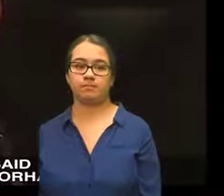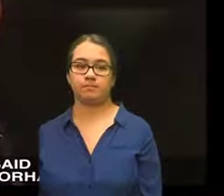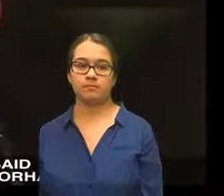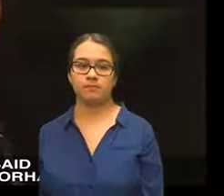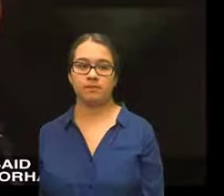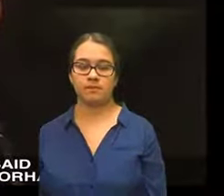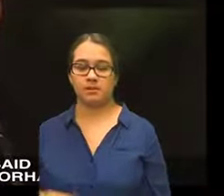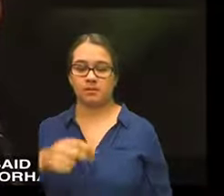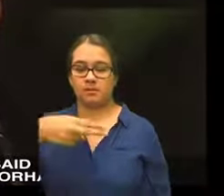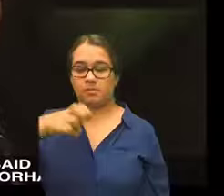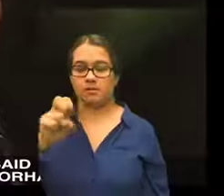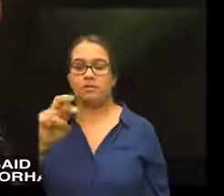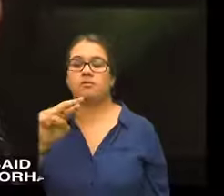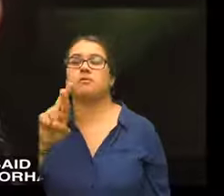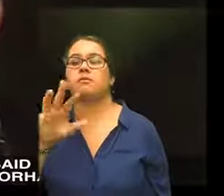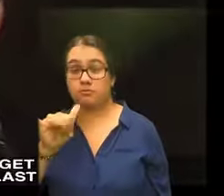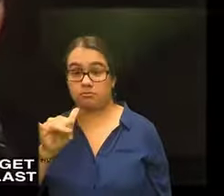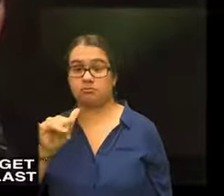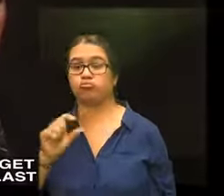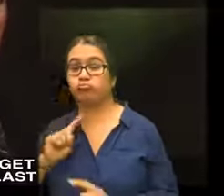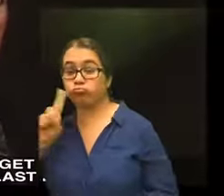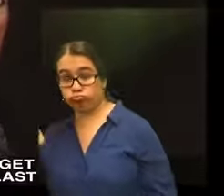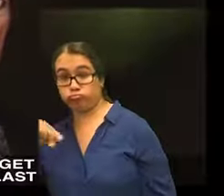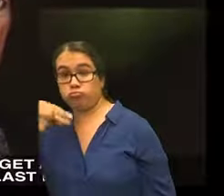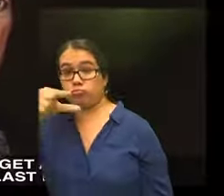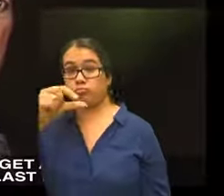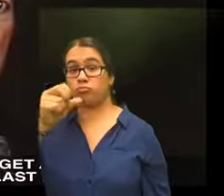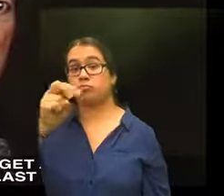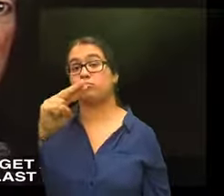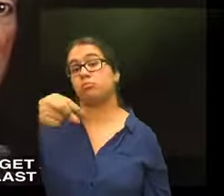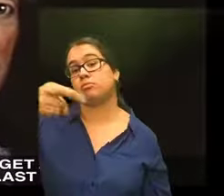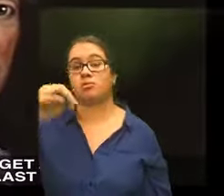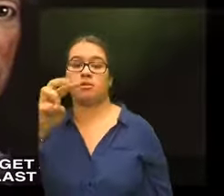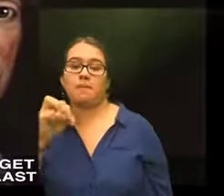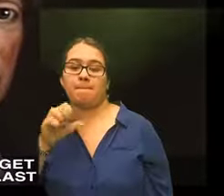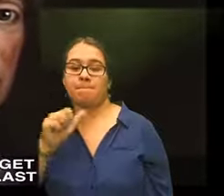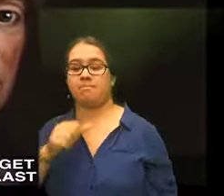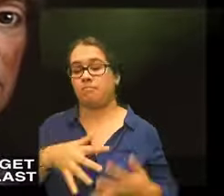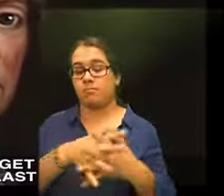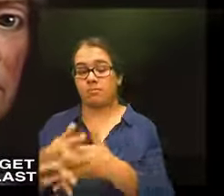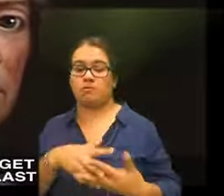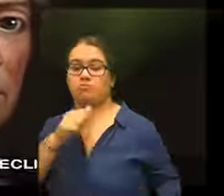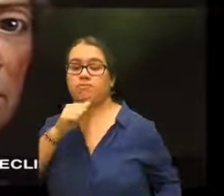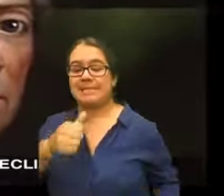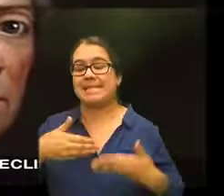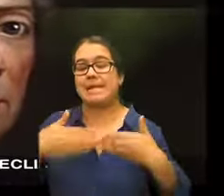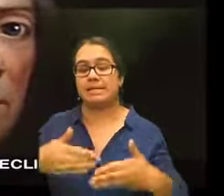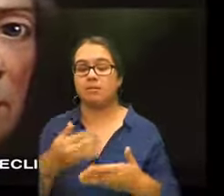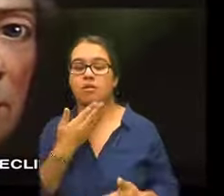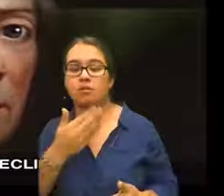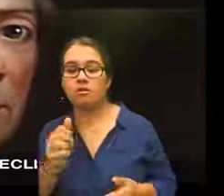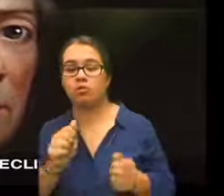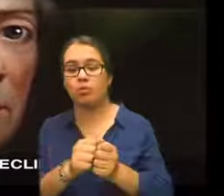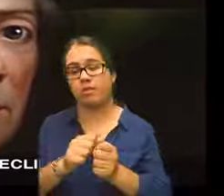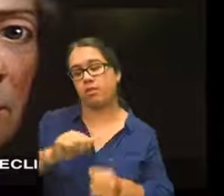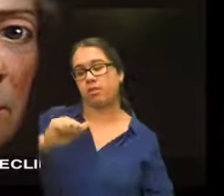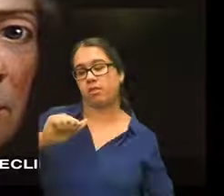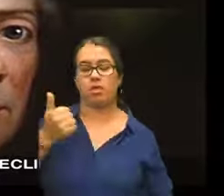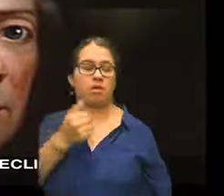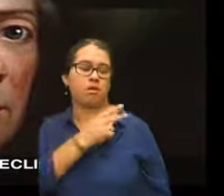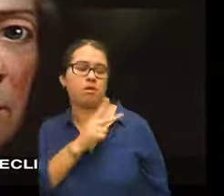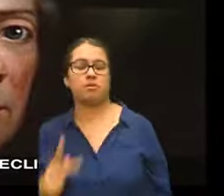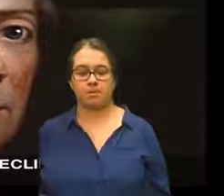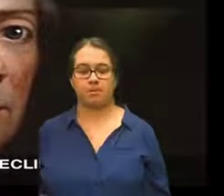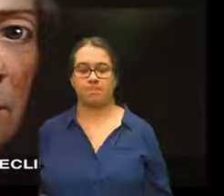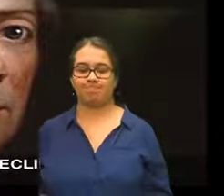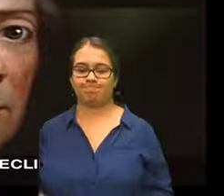Prince Henry is said to have reminded Gorham that Americans did not get along very well with their last king and to have